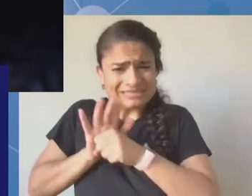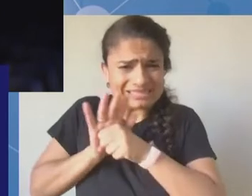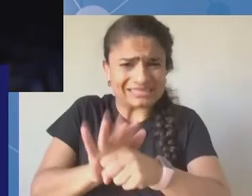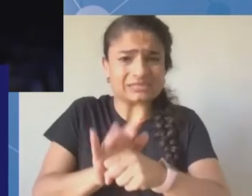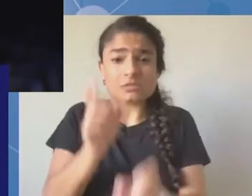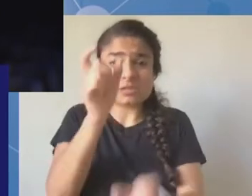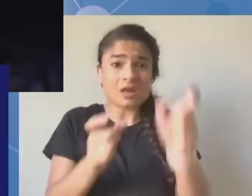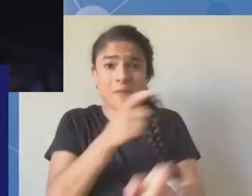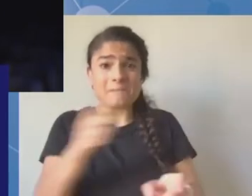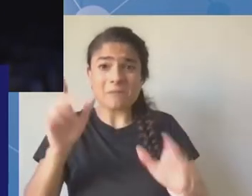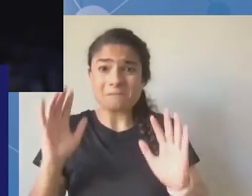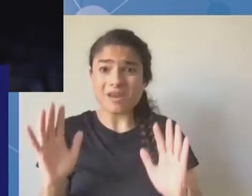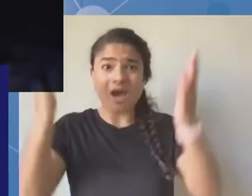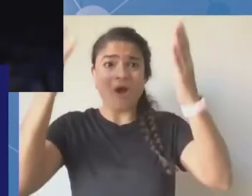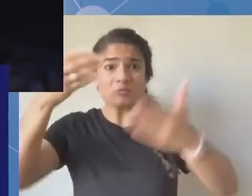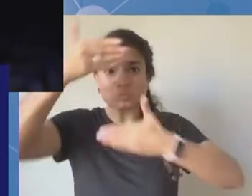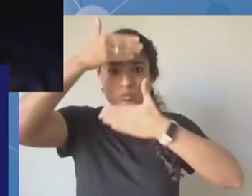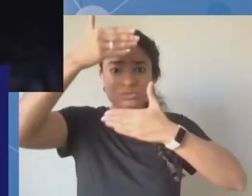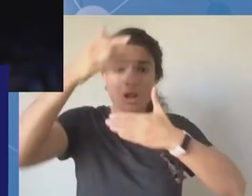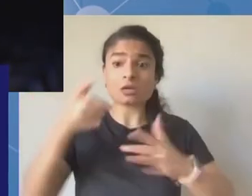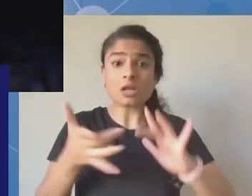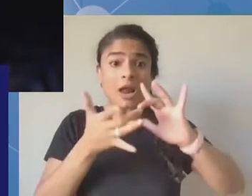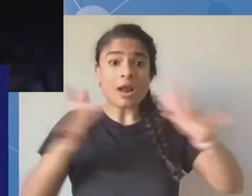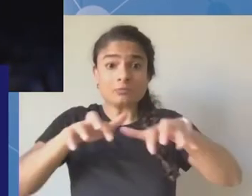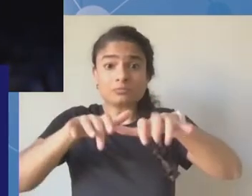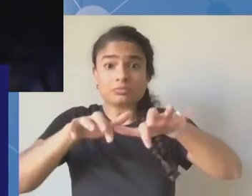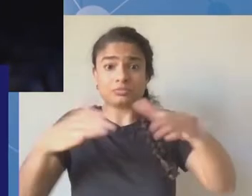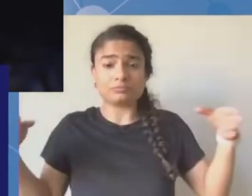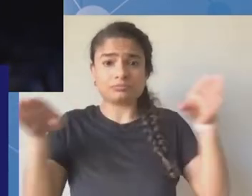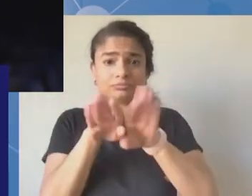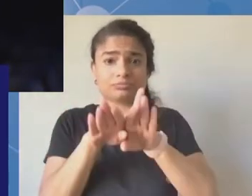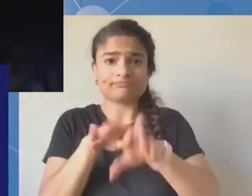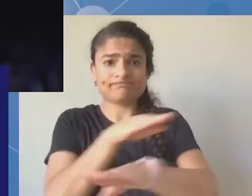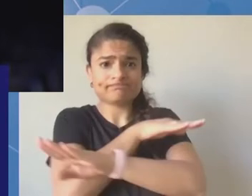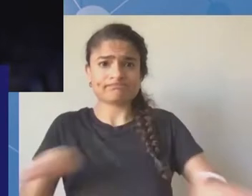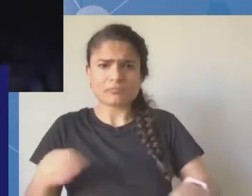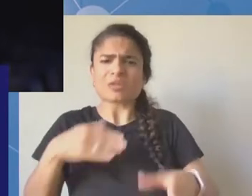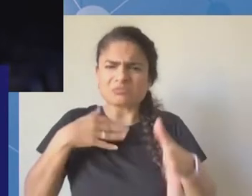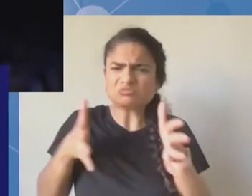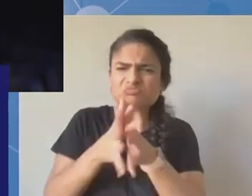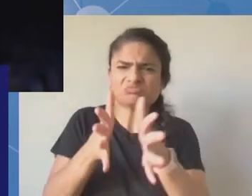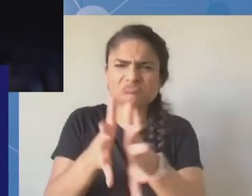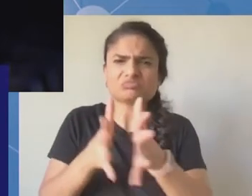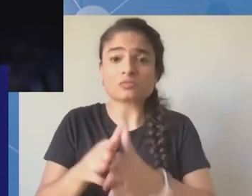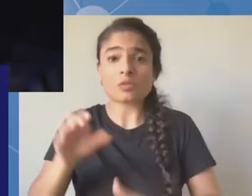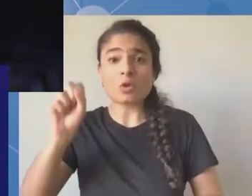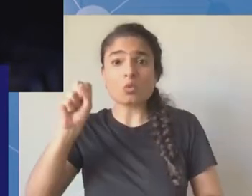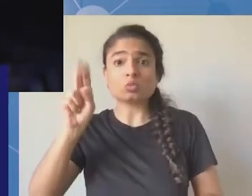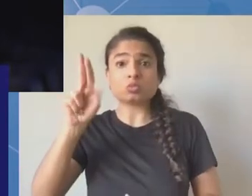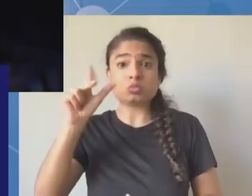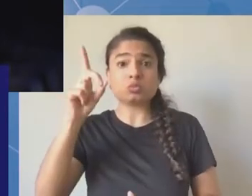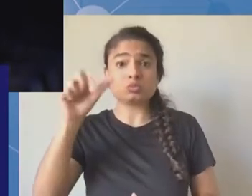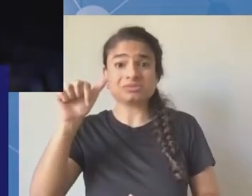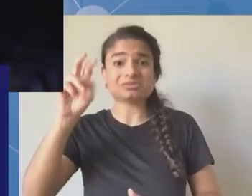never addressed in those meetings. I attended personally. This shutdown that killed over 100 peaceful protesters in Khartoum,